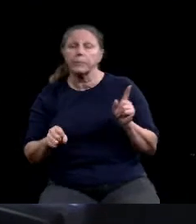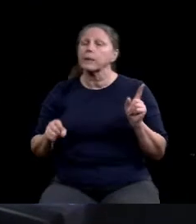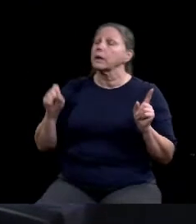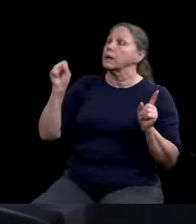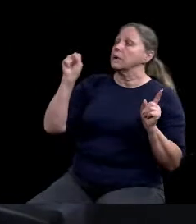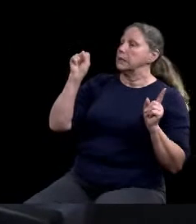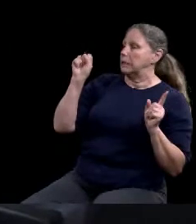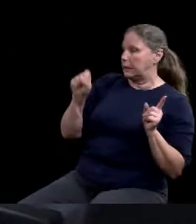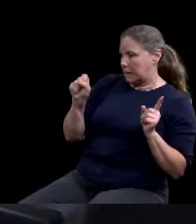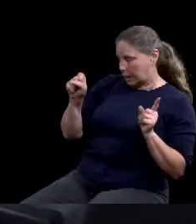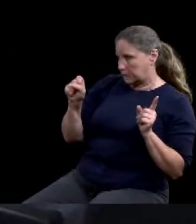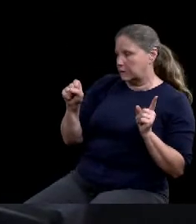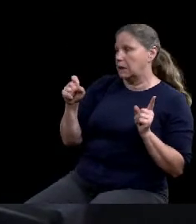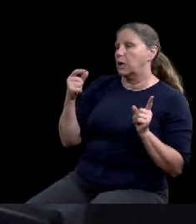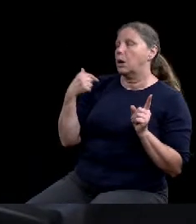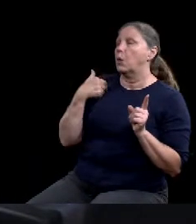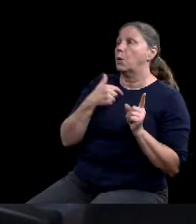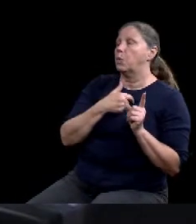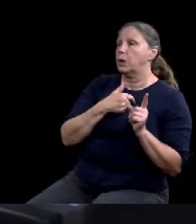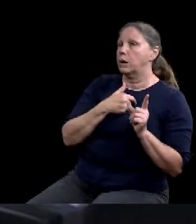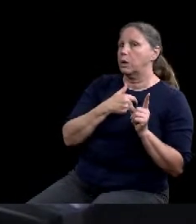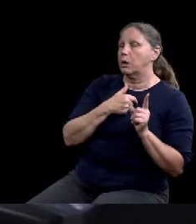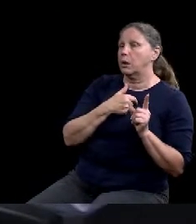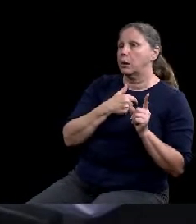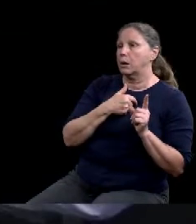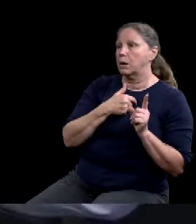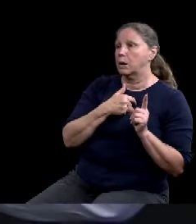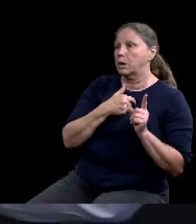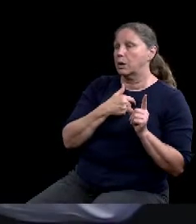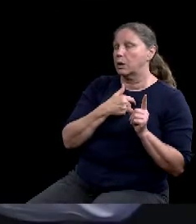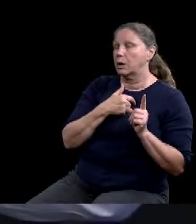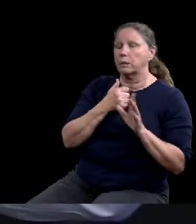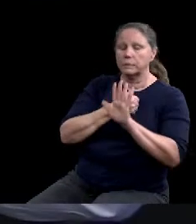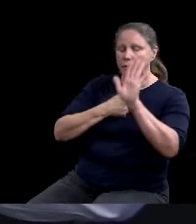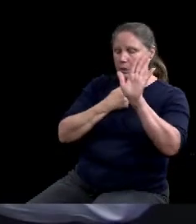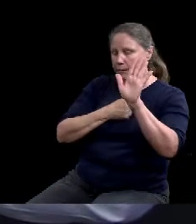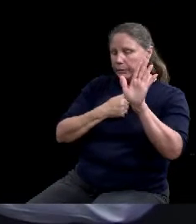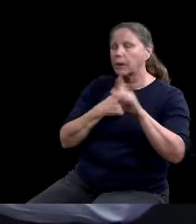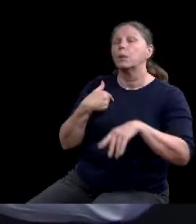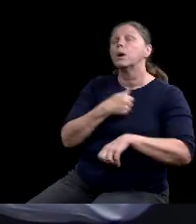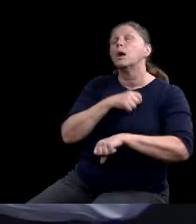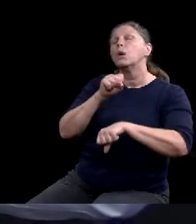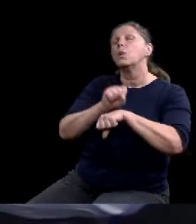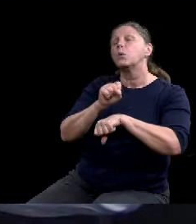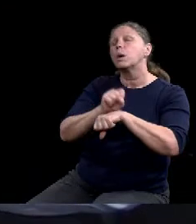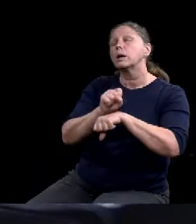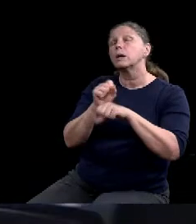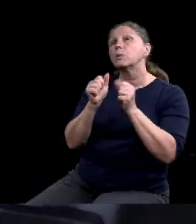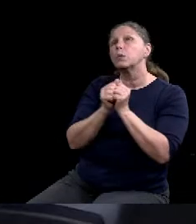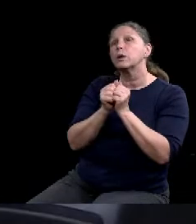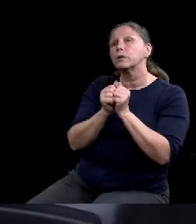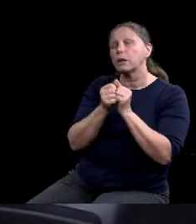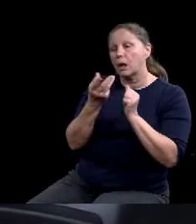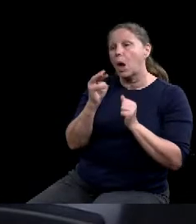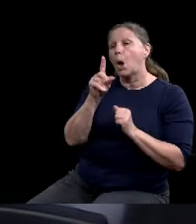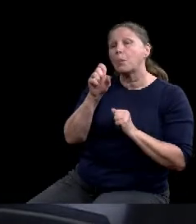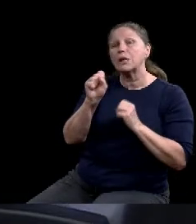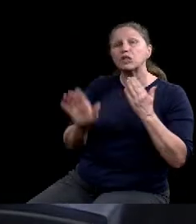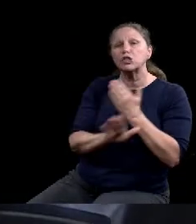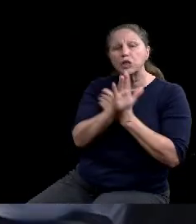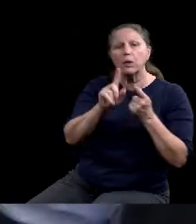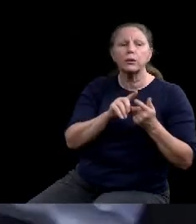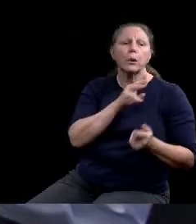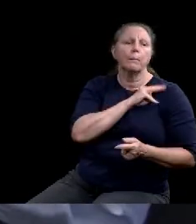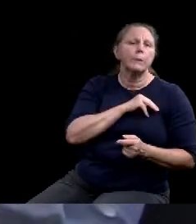sorry, we'll be working with our homeless shelters, Mission Waco, Salvation Army,